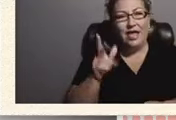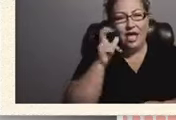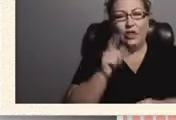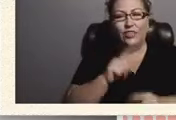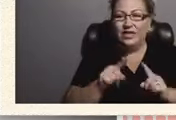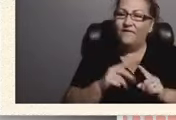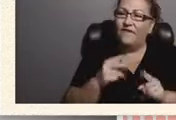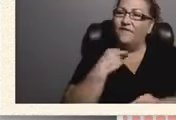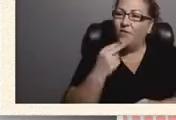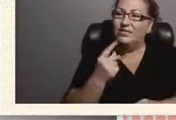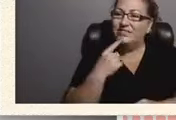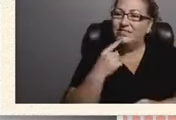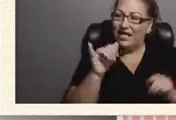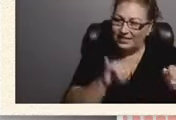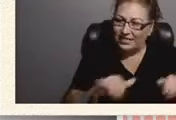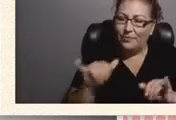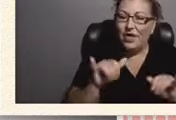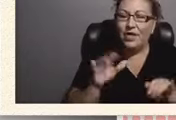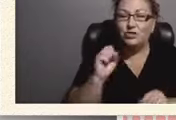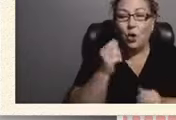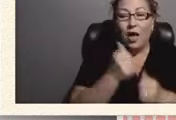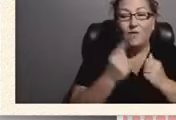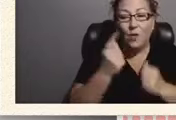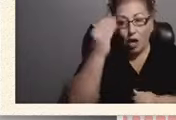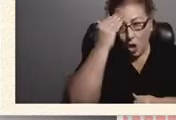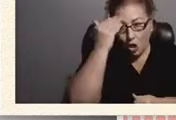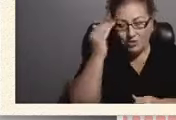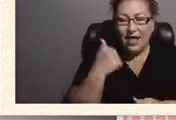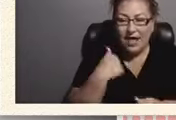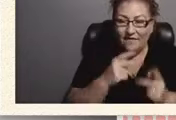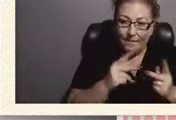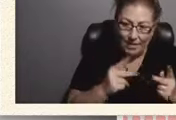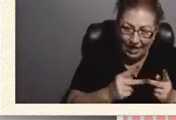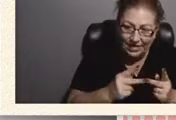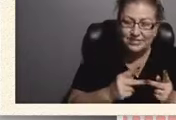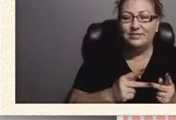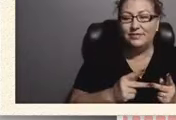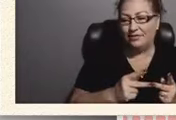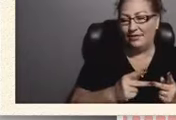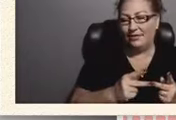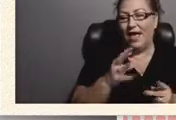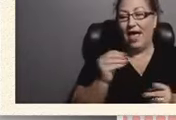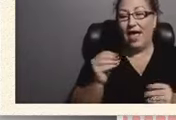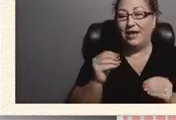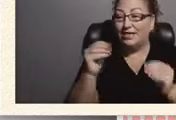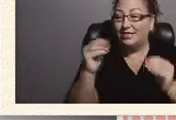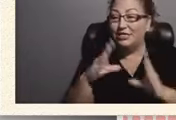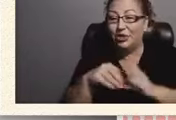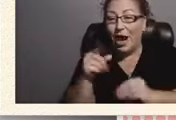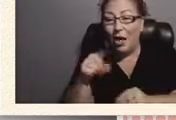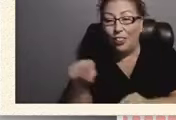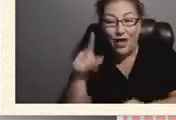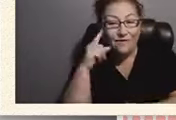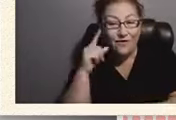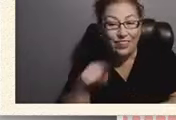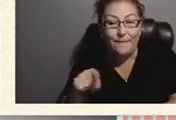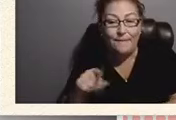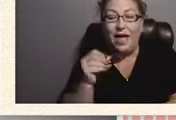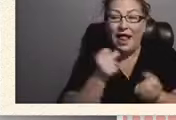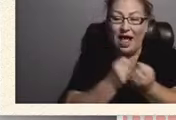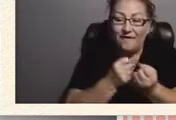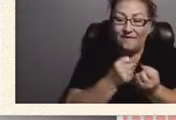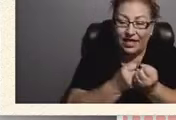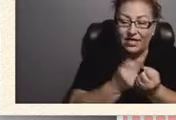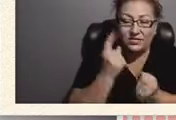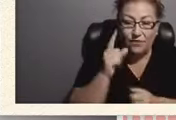knows that there's a place and a teacher out there for them and advocates that would just like